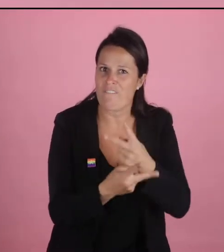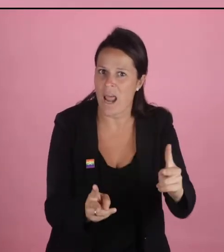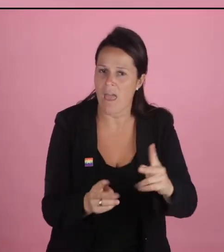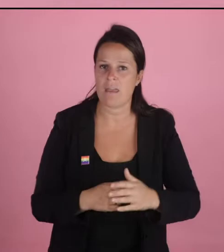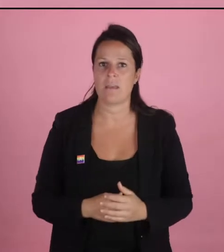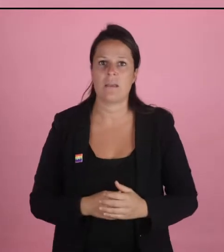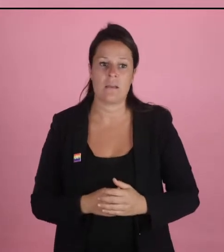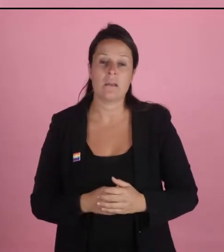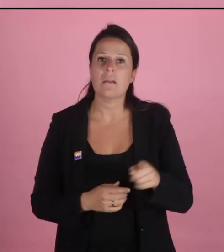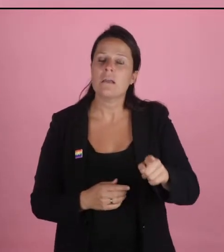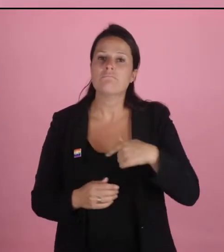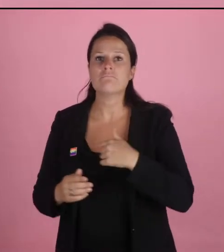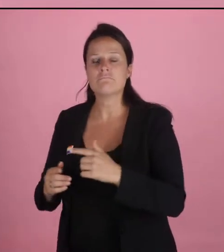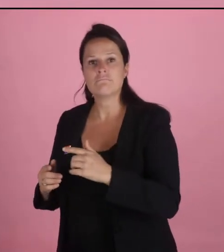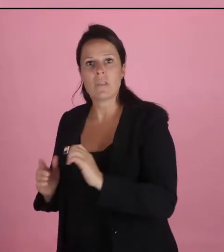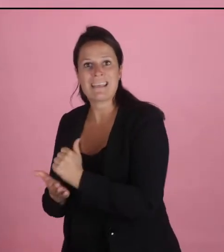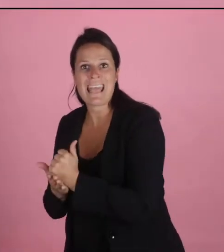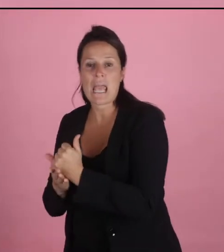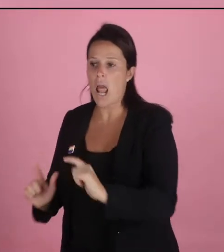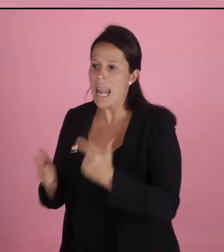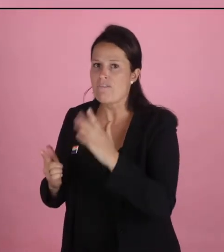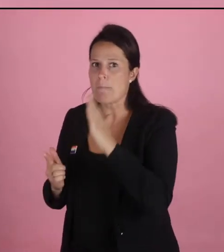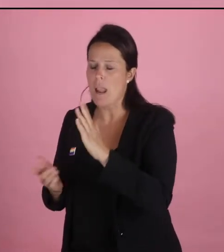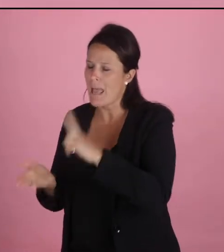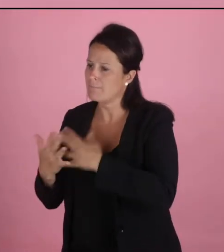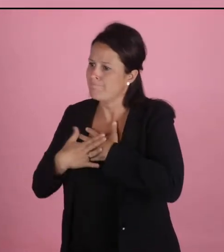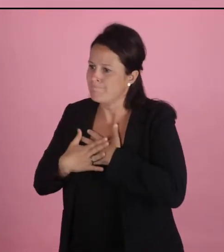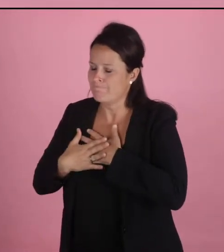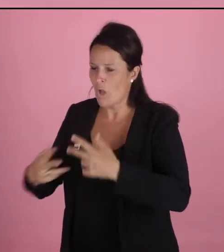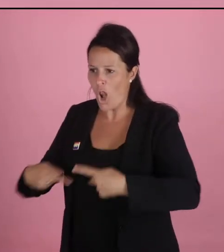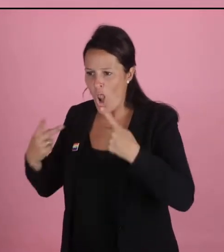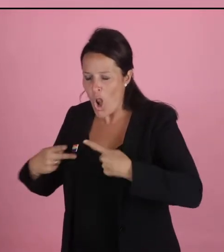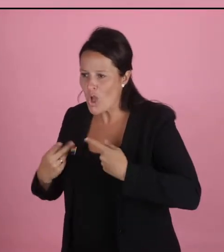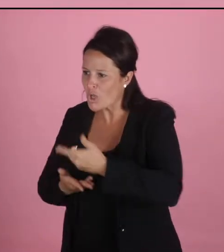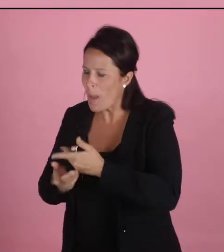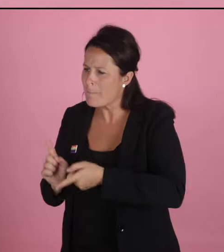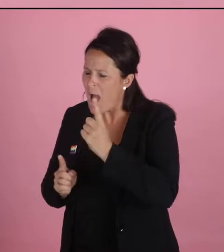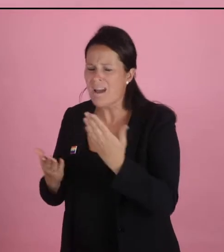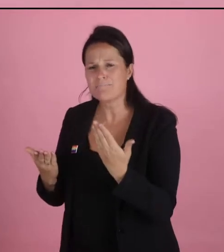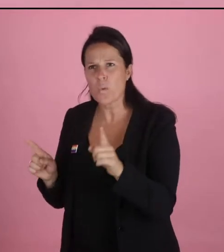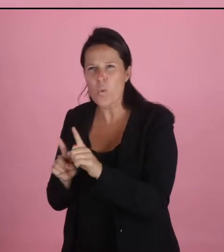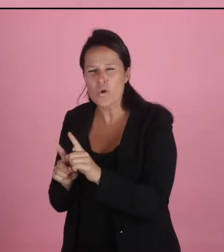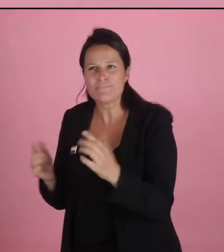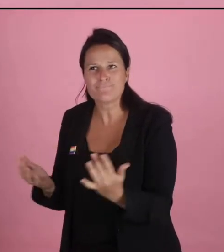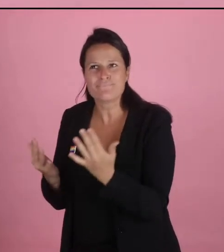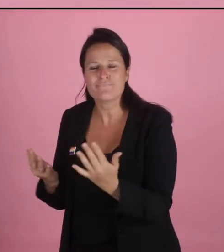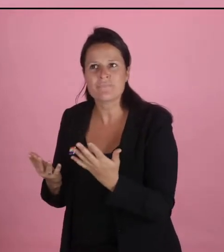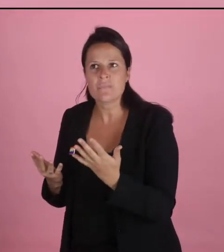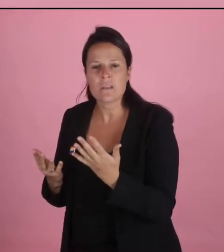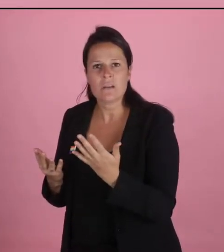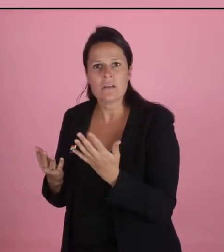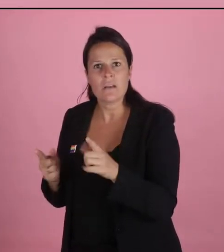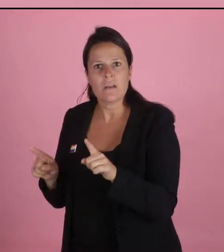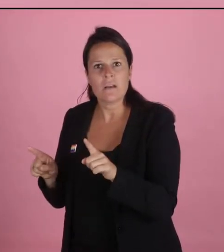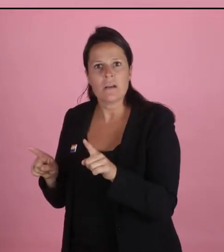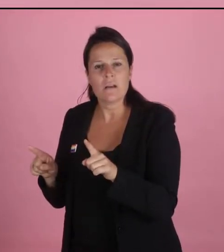she came to bail me out. I do enjoy the gay life in Belgium. I think it's quite fun, but at the same time,